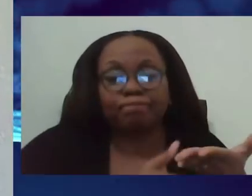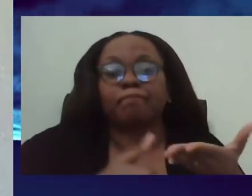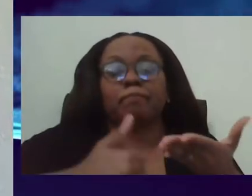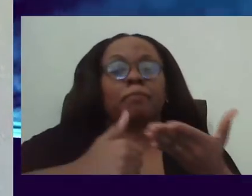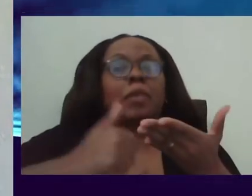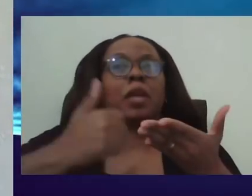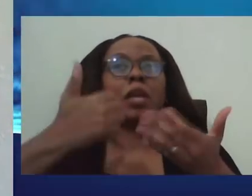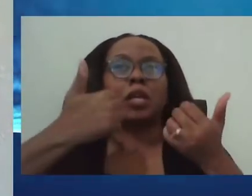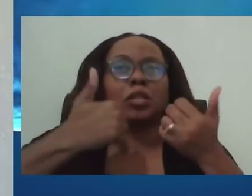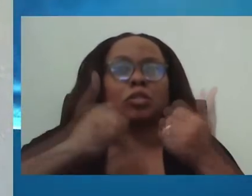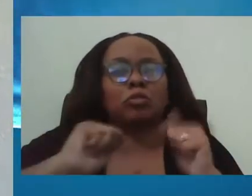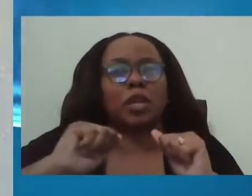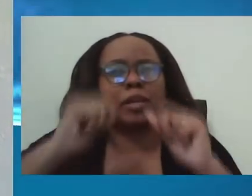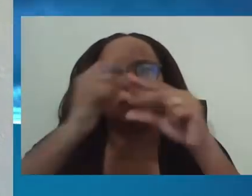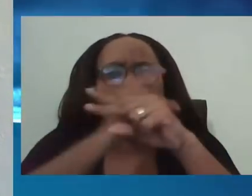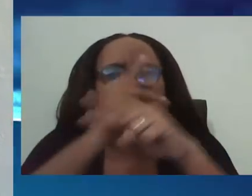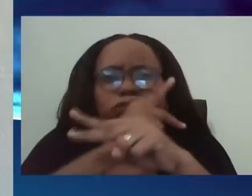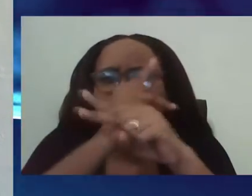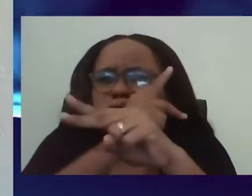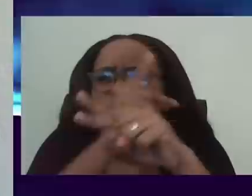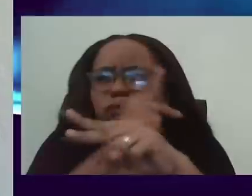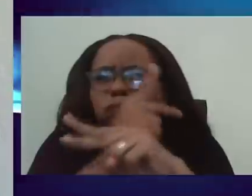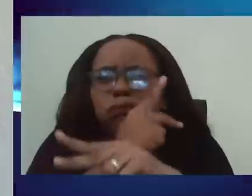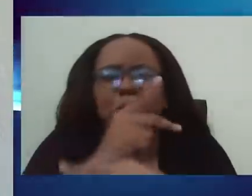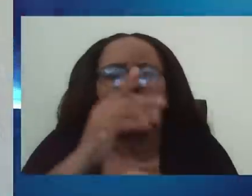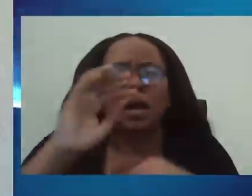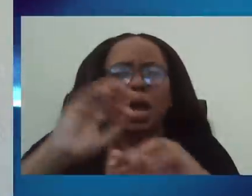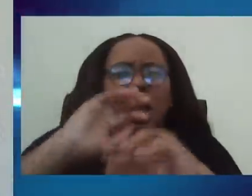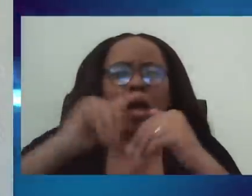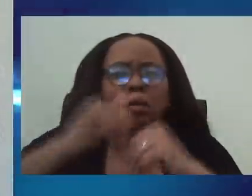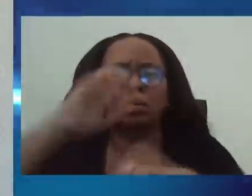predict what is going to happen next. Is that better?